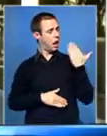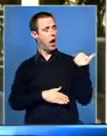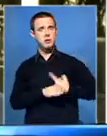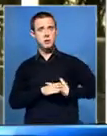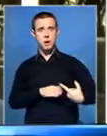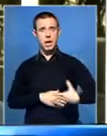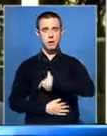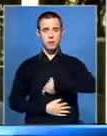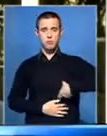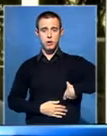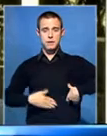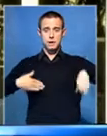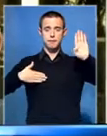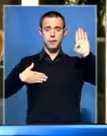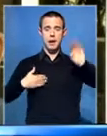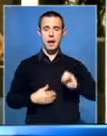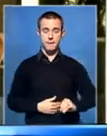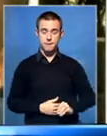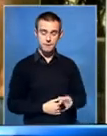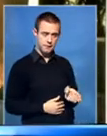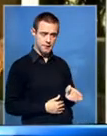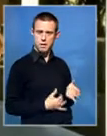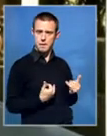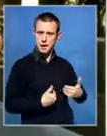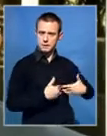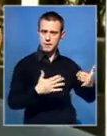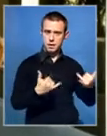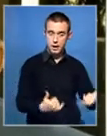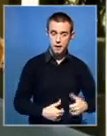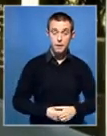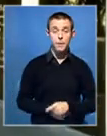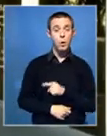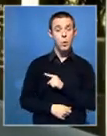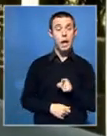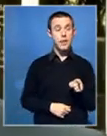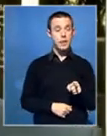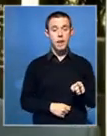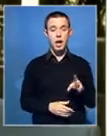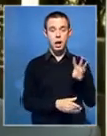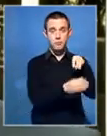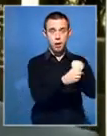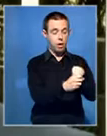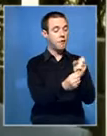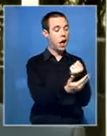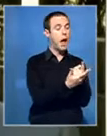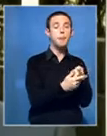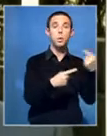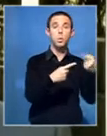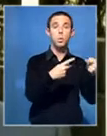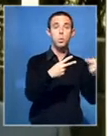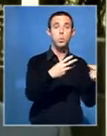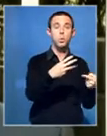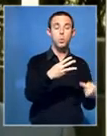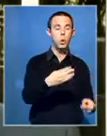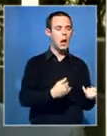even to a lay person, conflicted in terms of the advice that they give. They participated in what has happened. Now they are